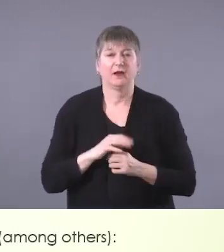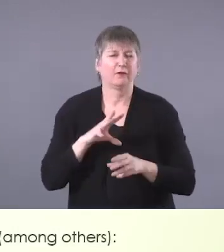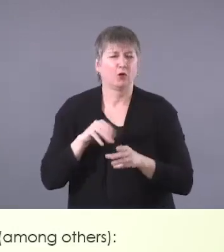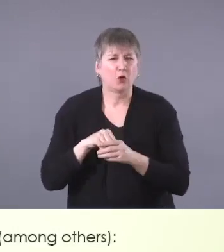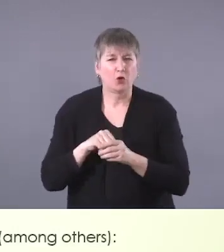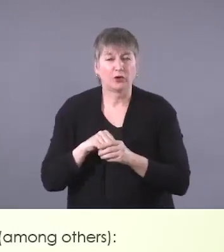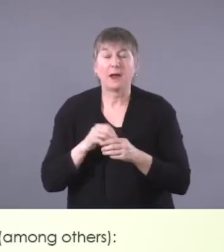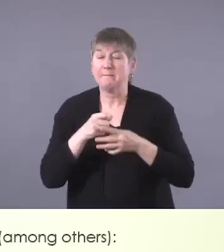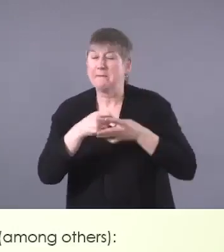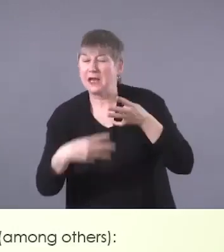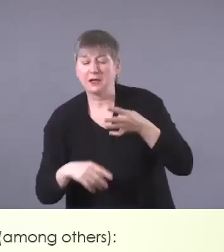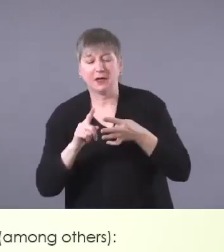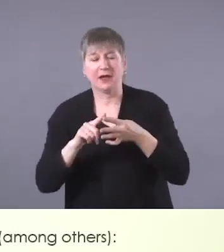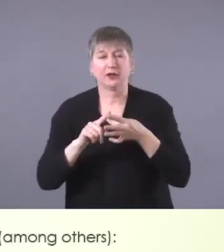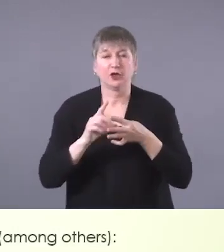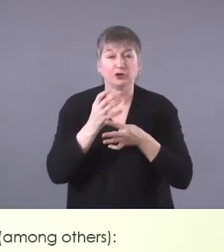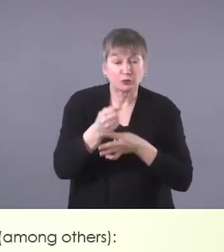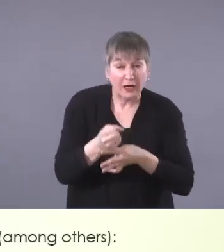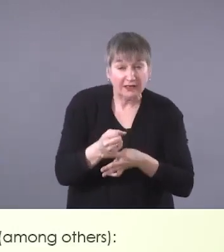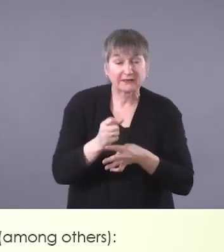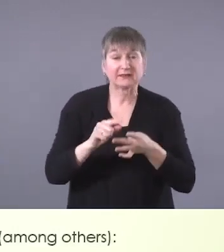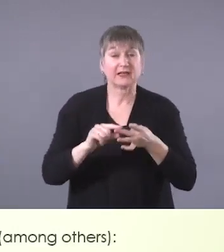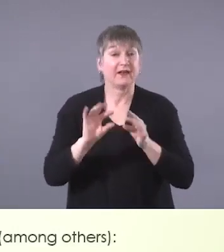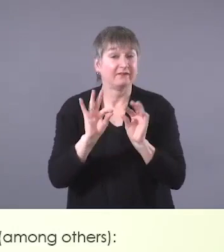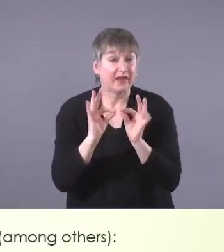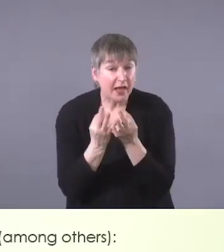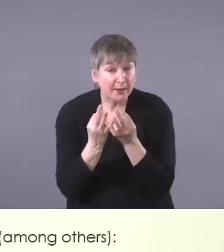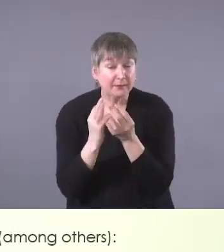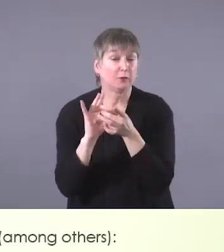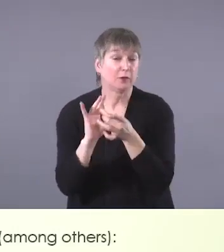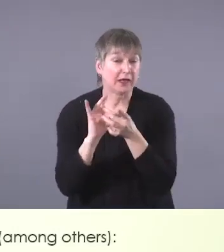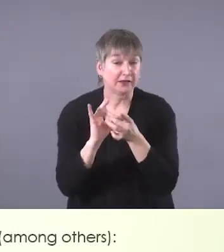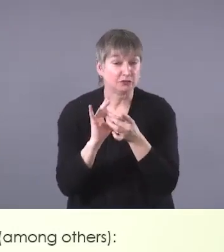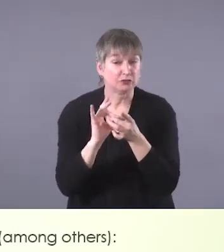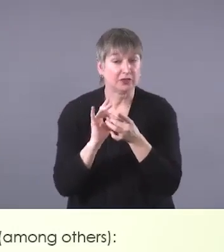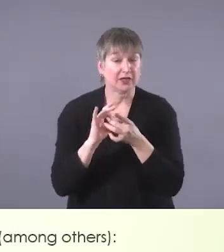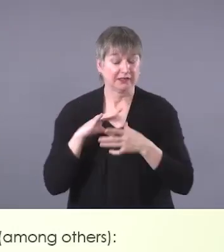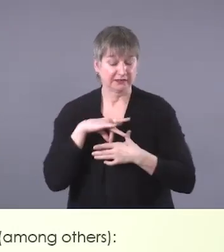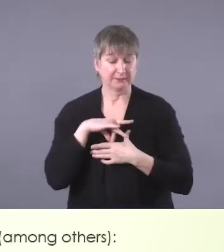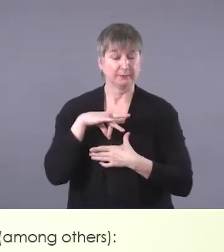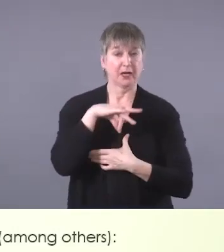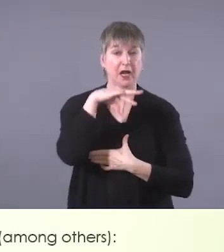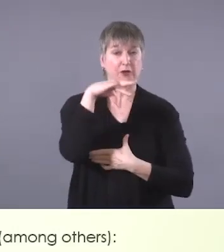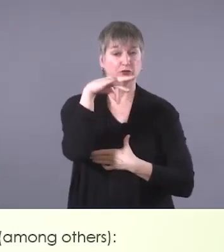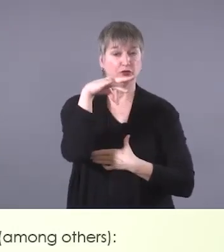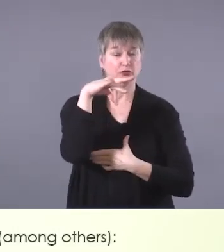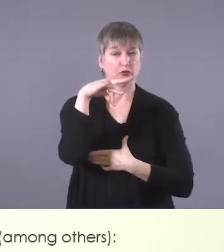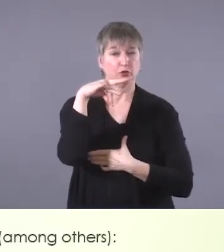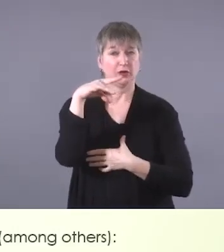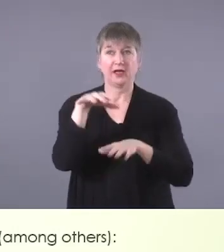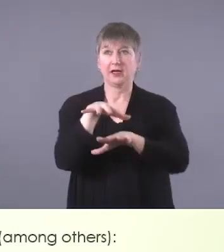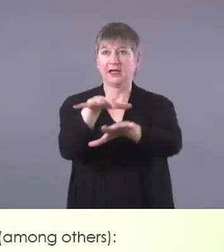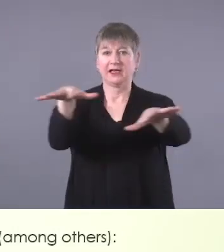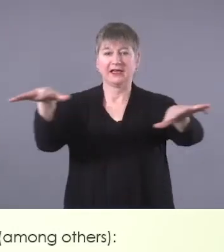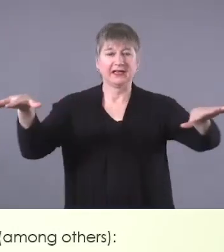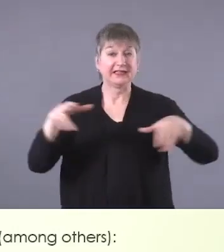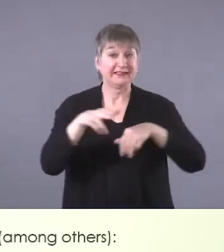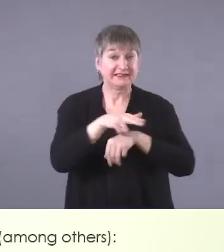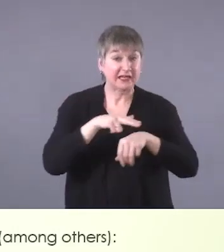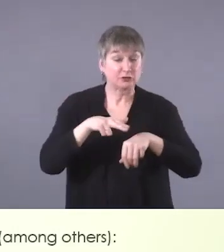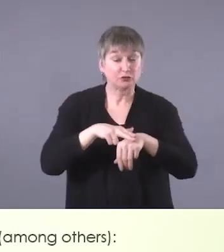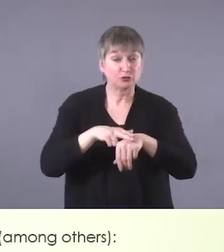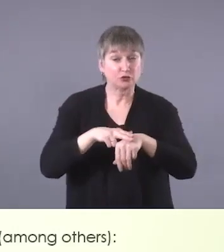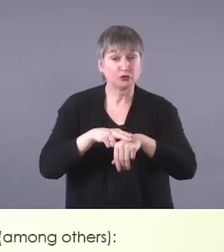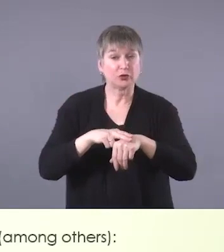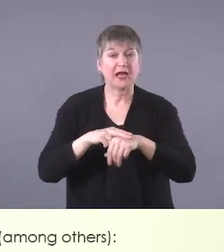family and relationships, spirituality, nature, and elders. So understanding and considering these things in your